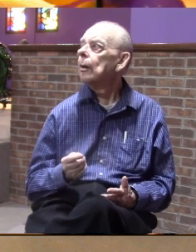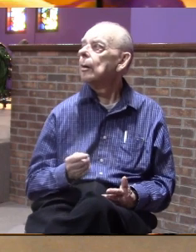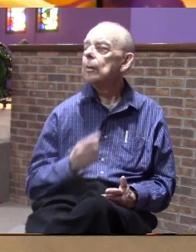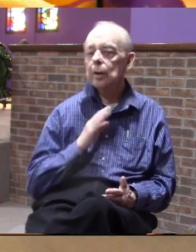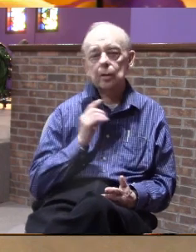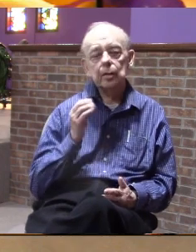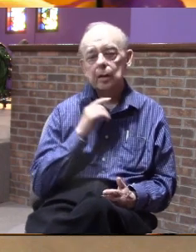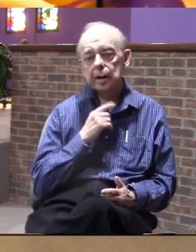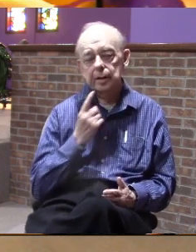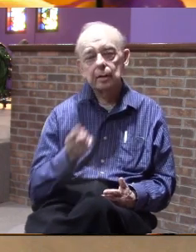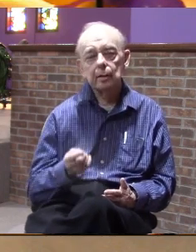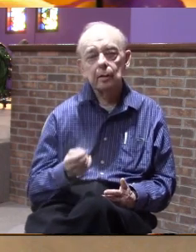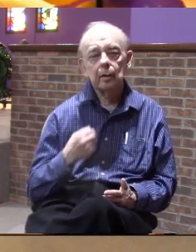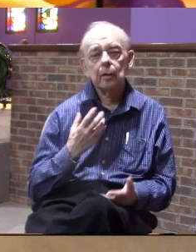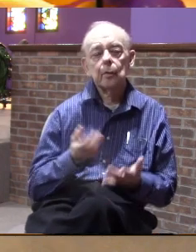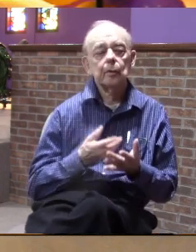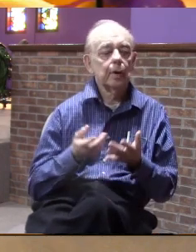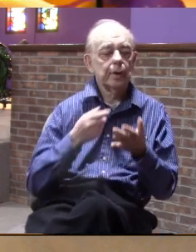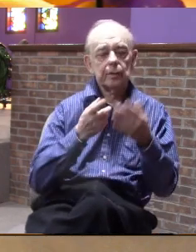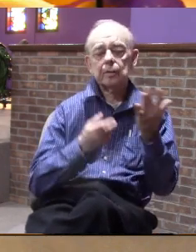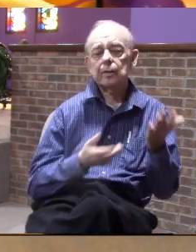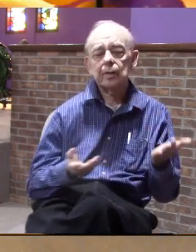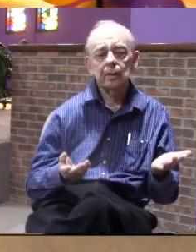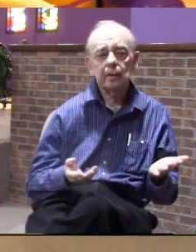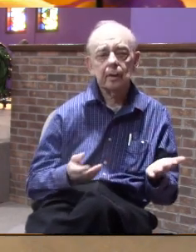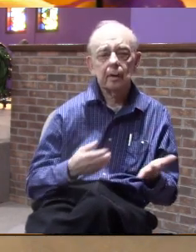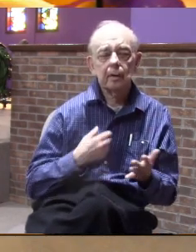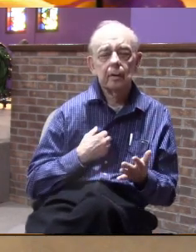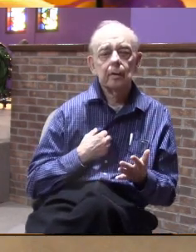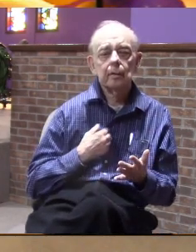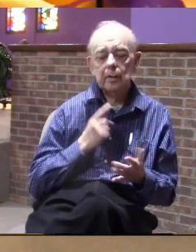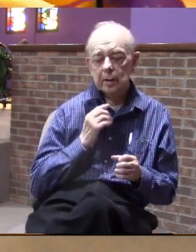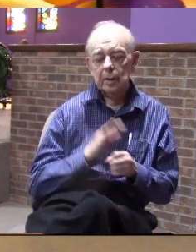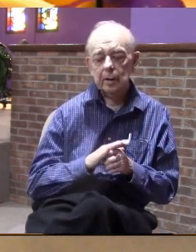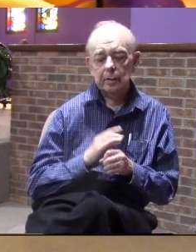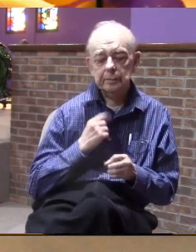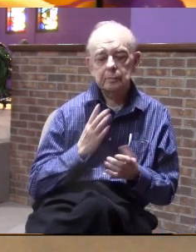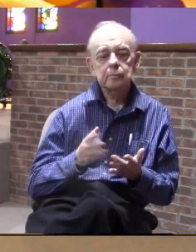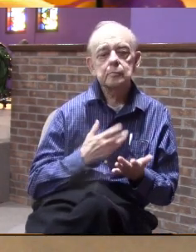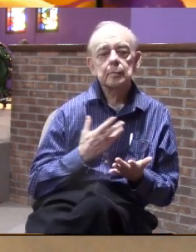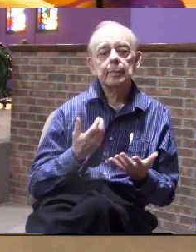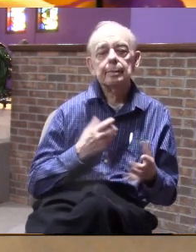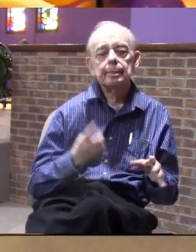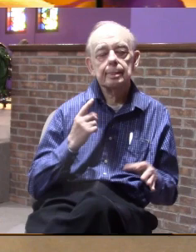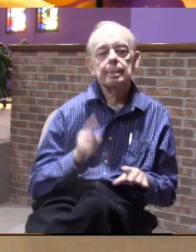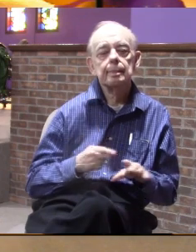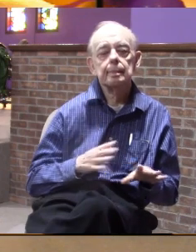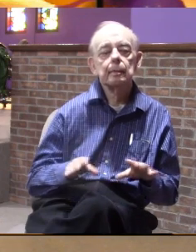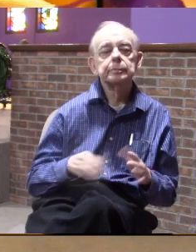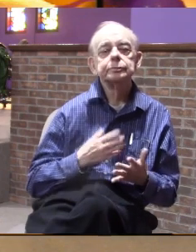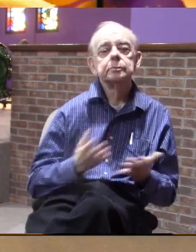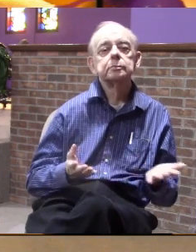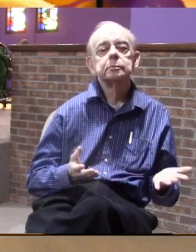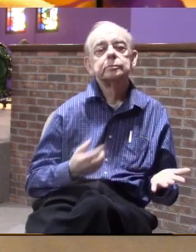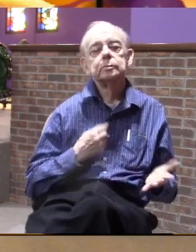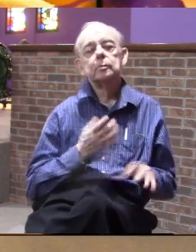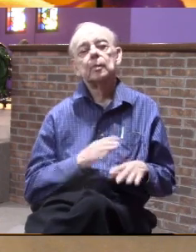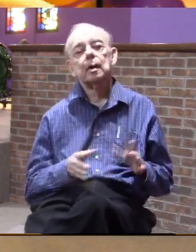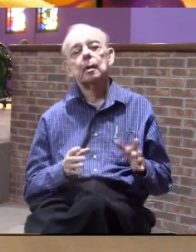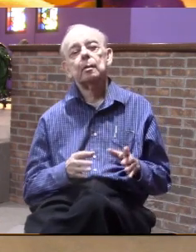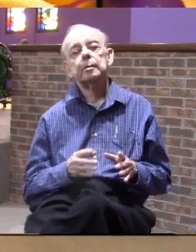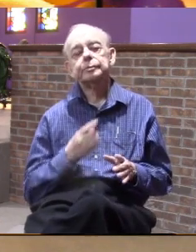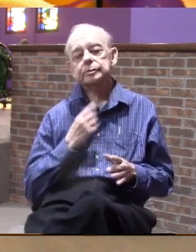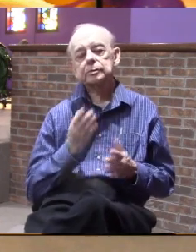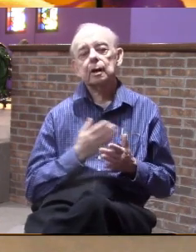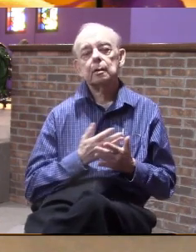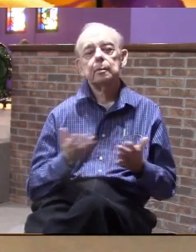they're telling the truth we want this we want that I promise you that here's what I'll do for you I'll do for you I'll do for you and